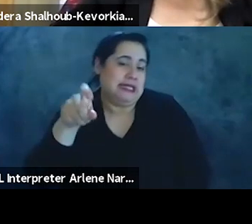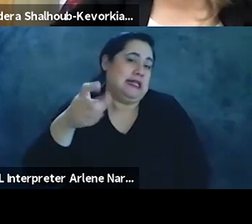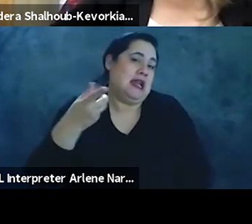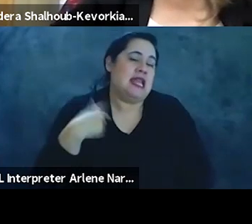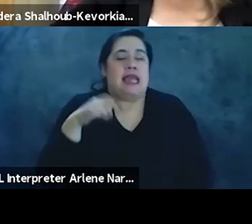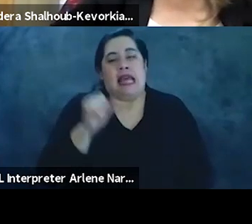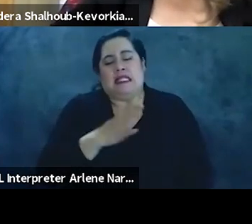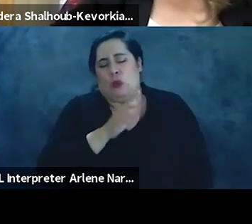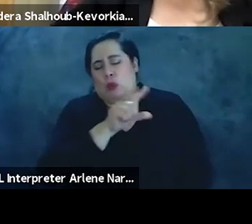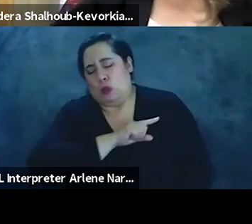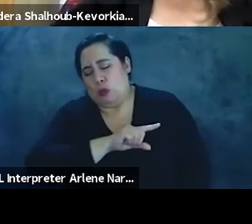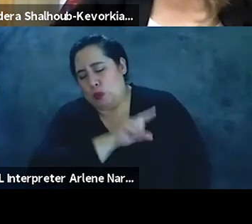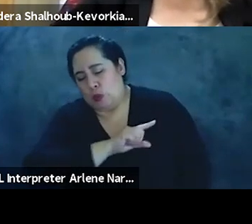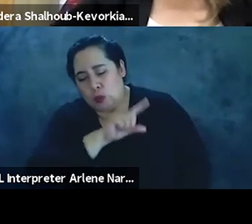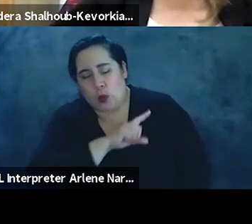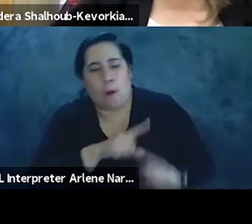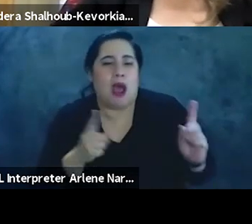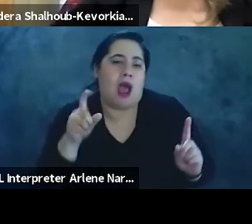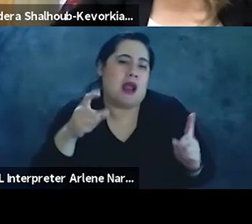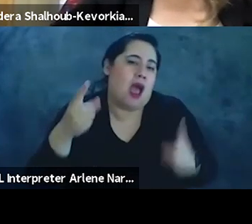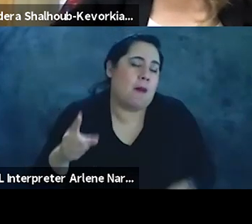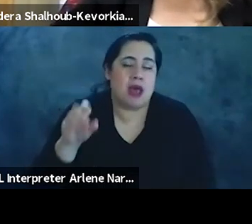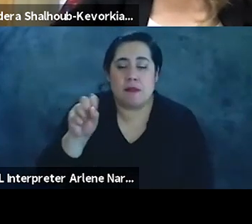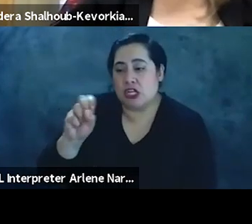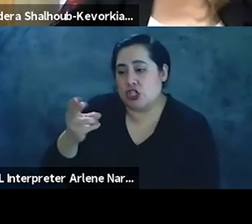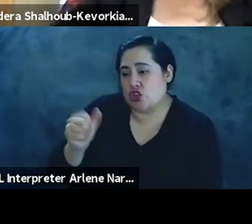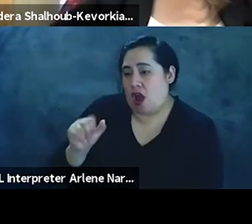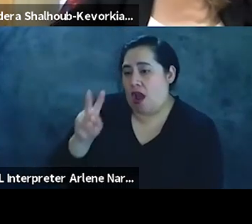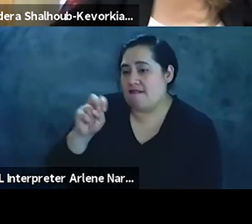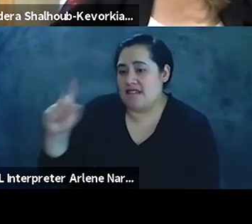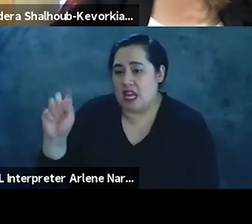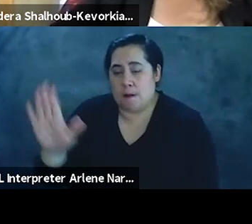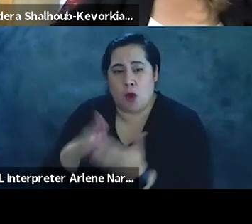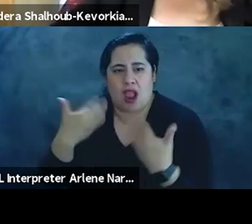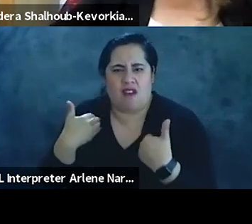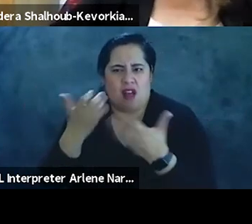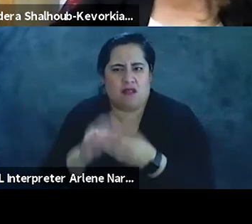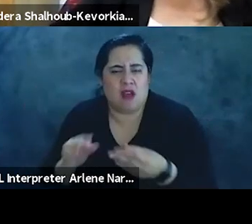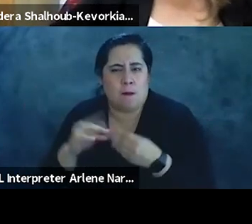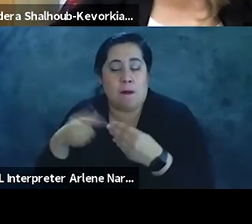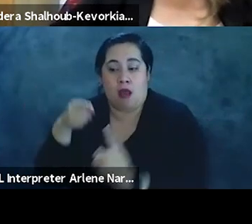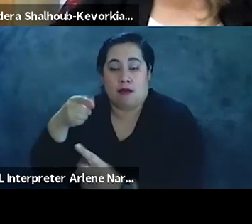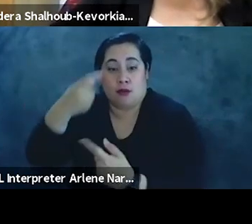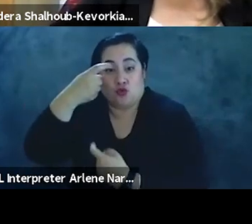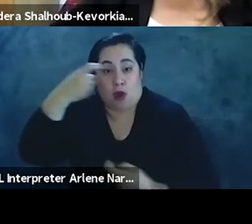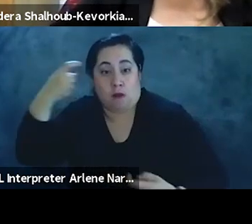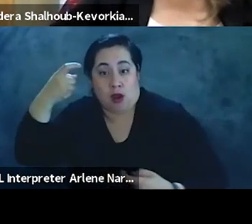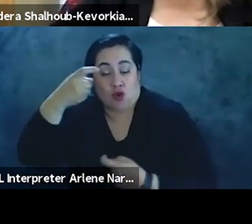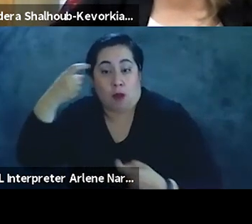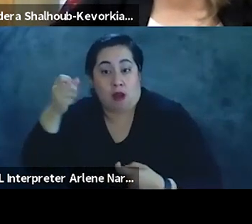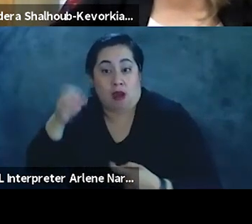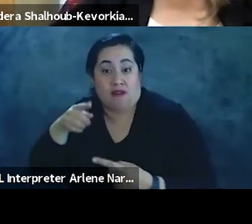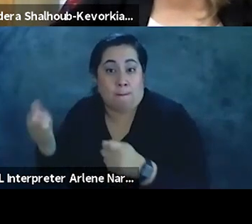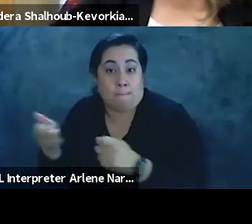incredibly guilty. And, you know, Shavit's book has a whole narrative of trauma, which really is the trauma of the perpetrator, right?